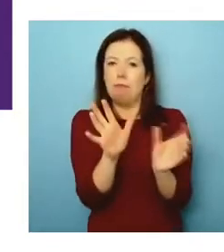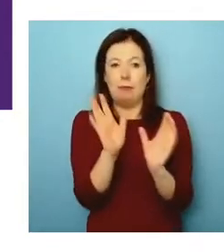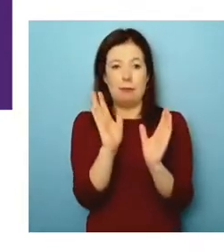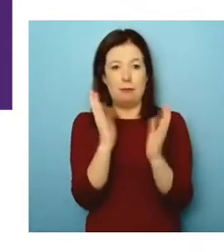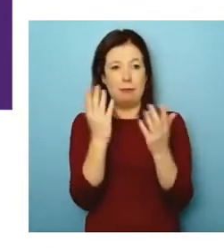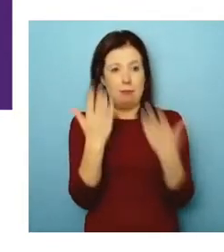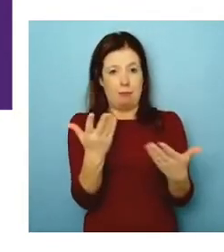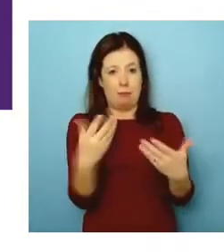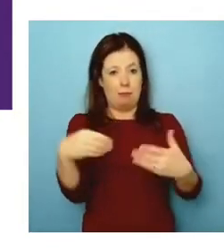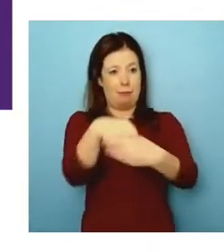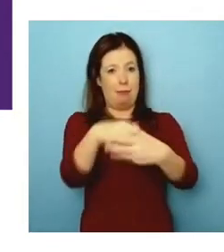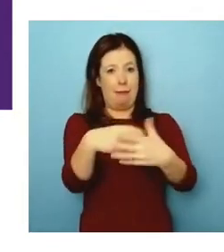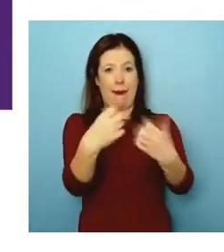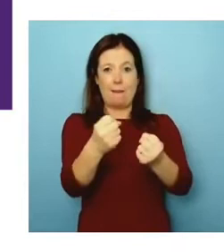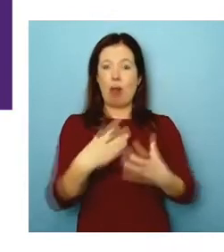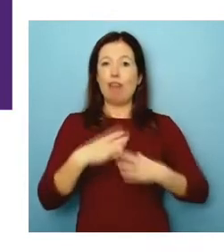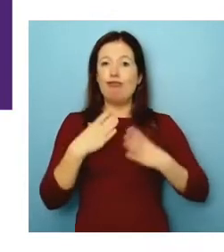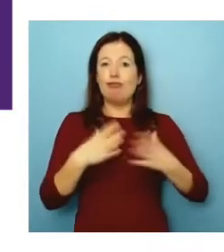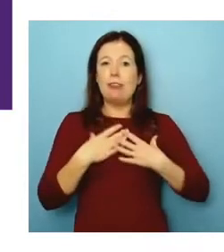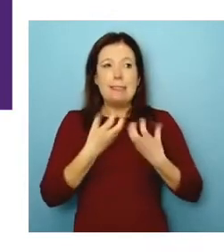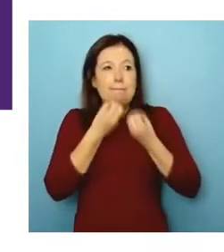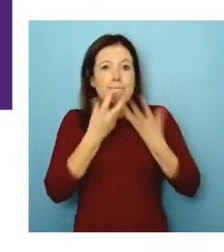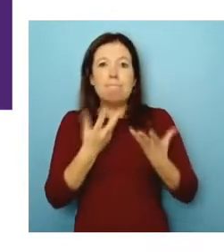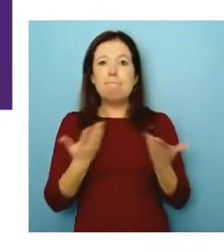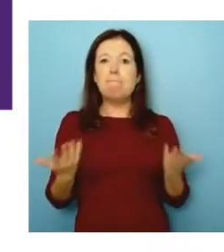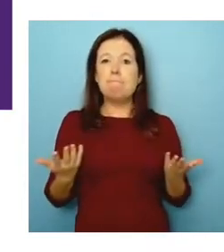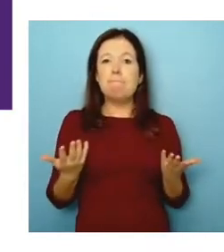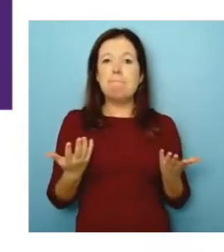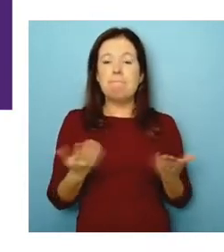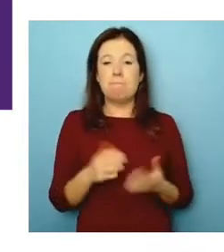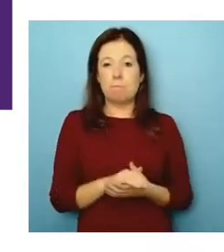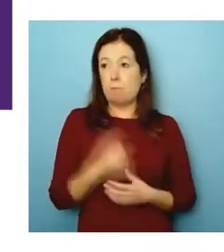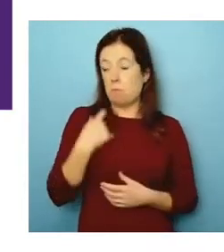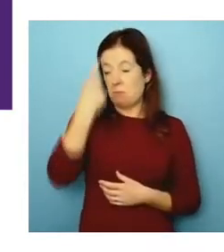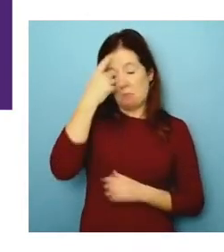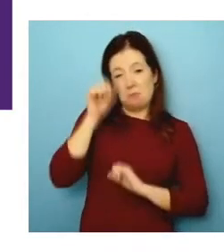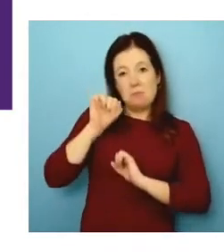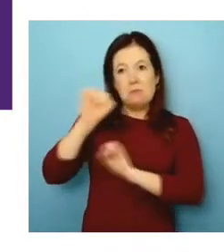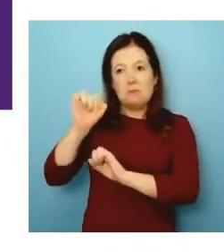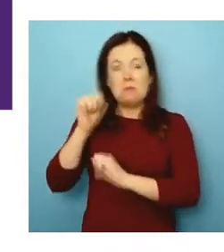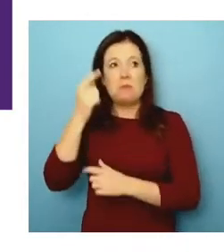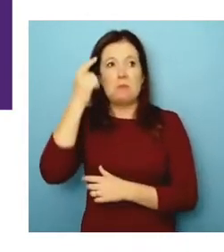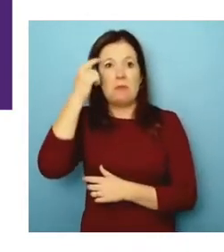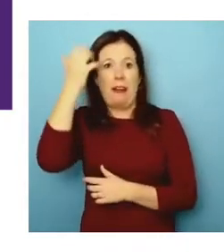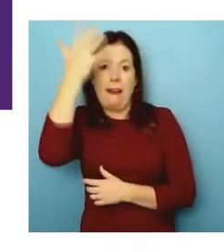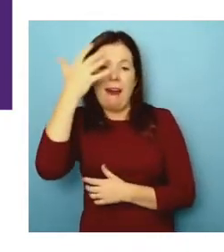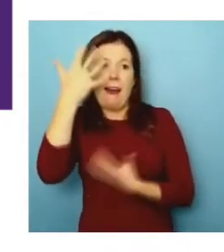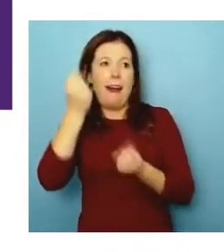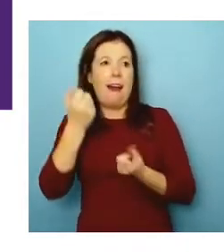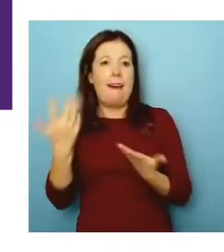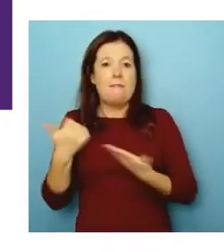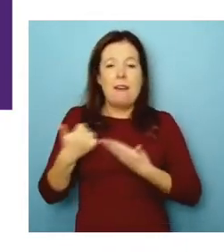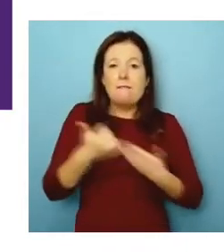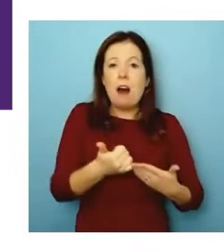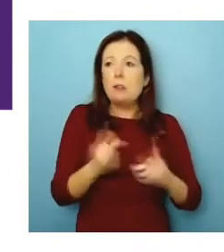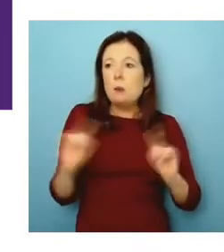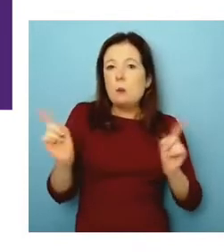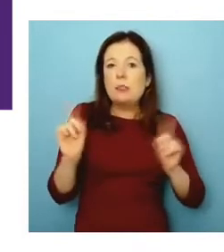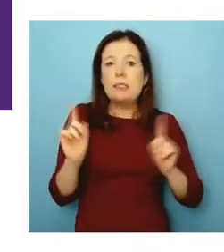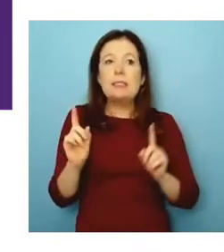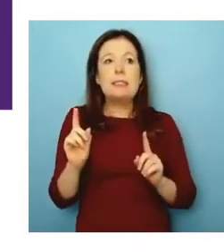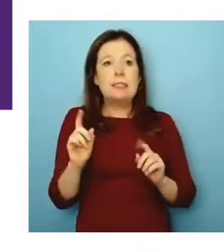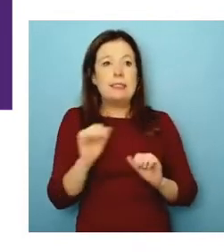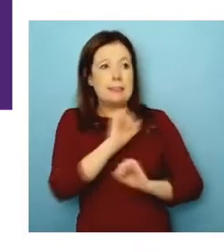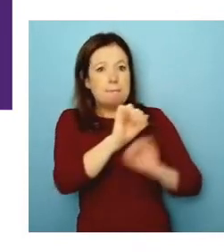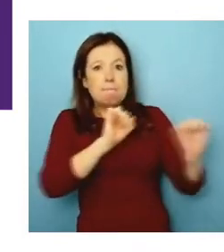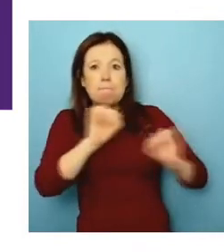just wondered if you had any sort of specific thoughts or advice that you might share to people in the similar position.